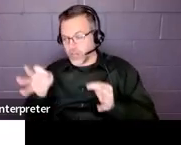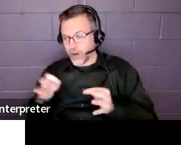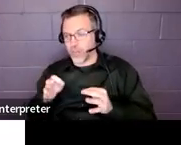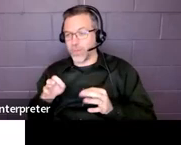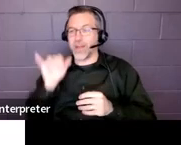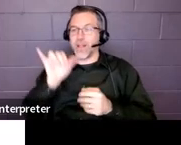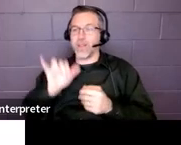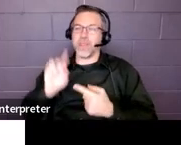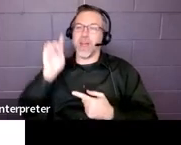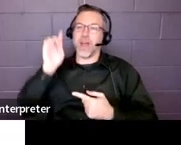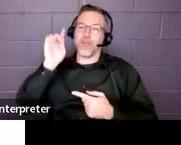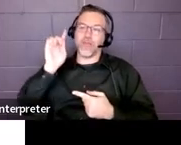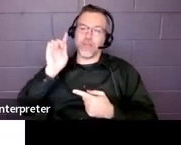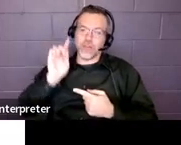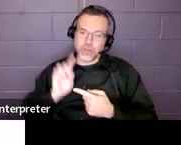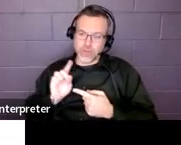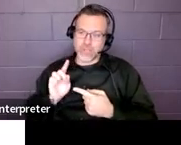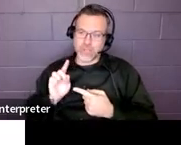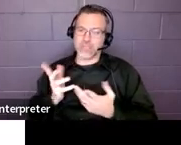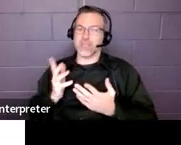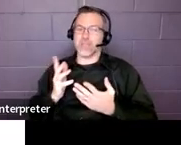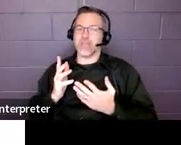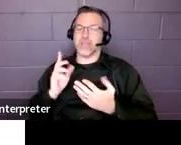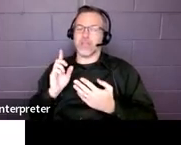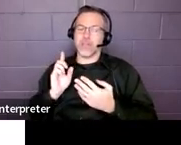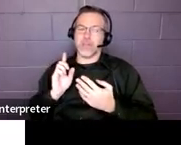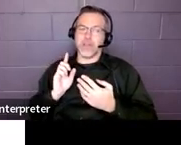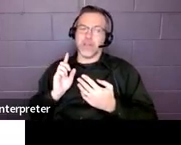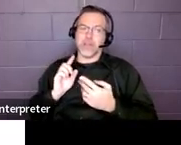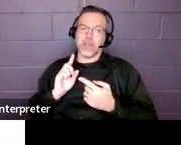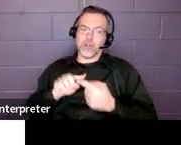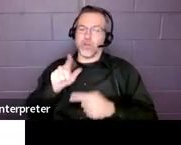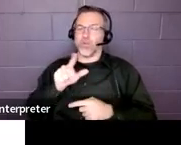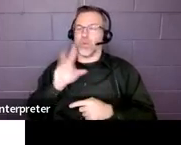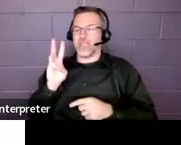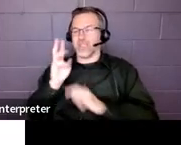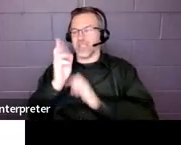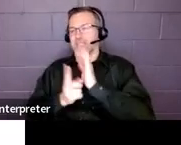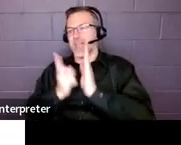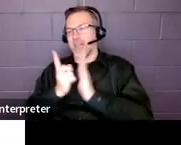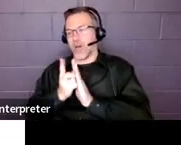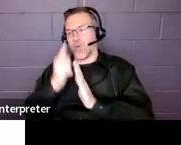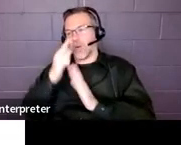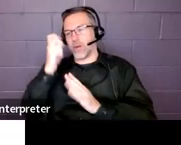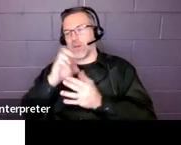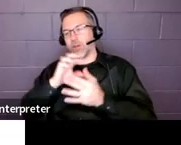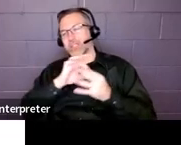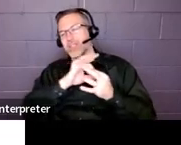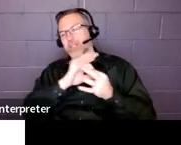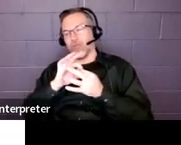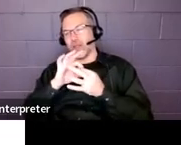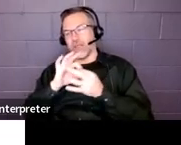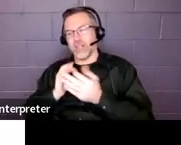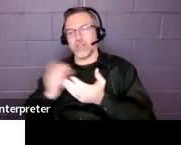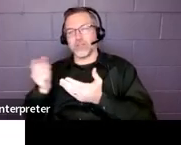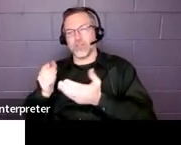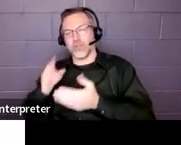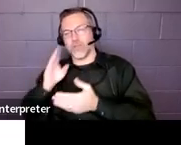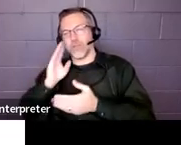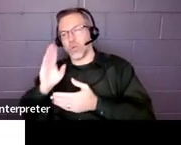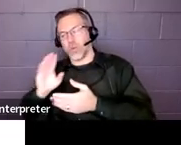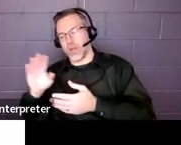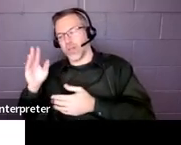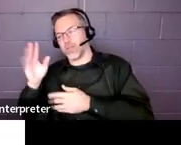because those other related services are going to take up that other time on the service grid. So it's all going to add up to that three